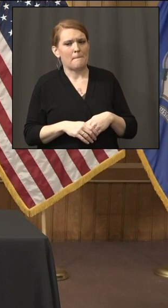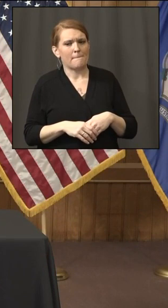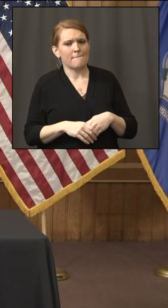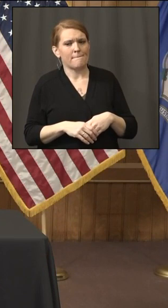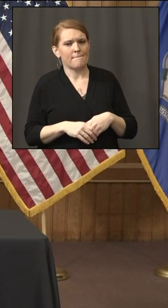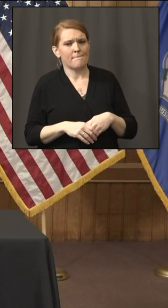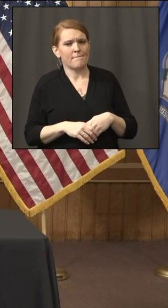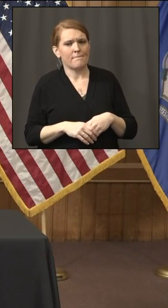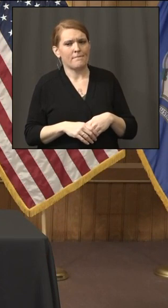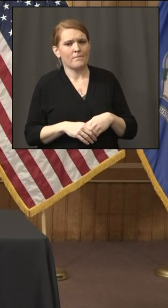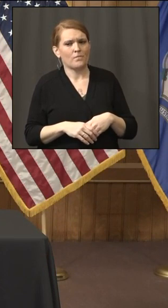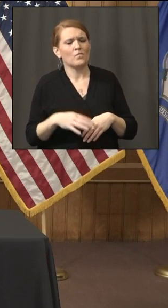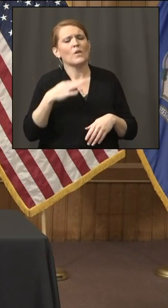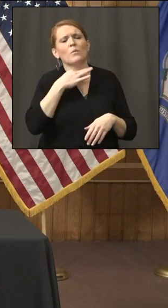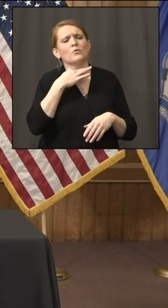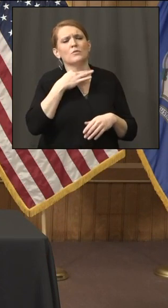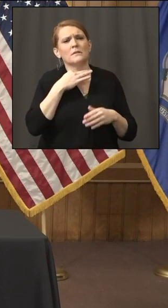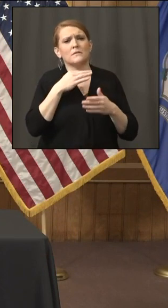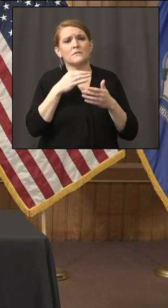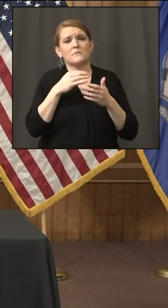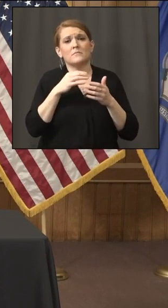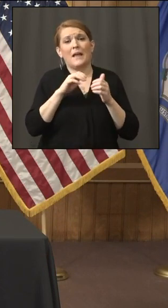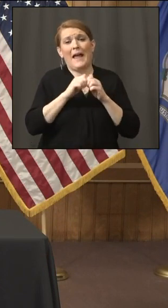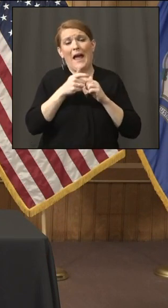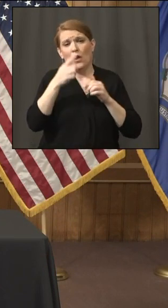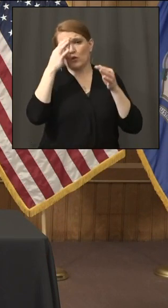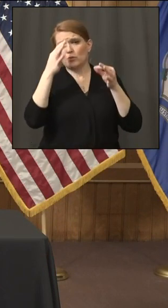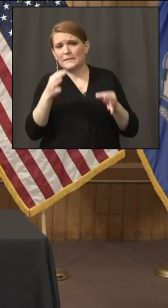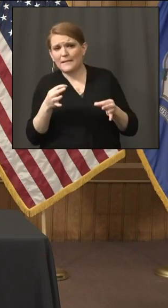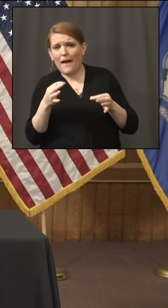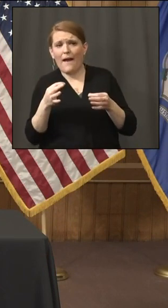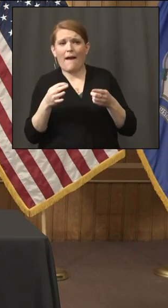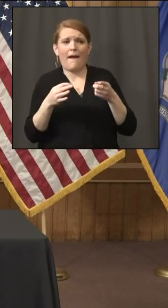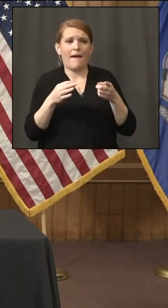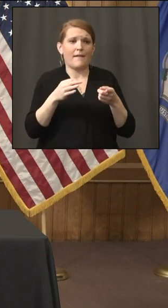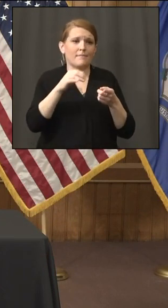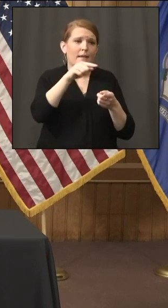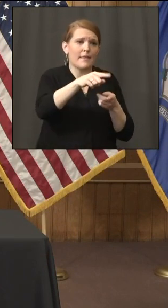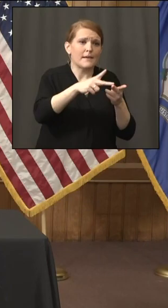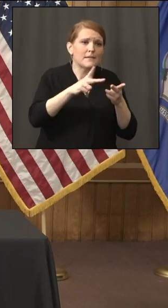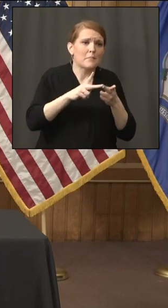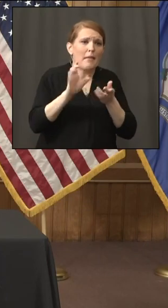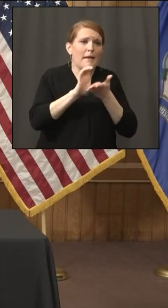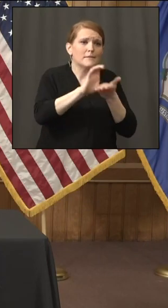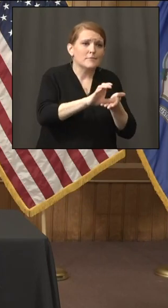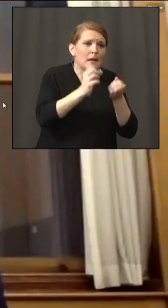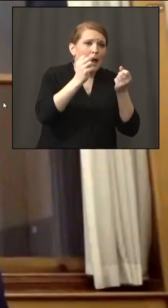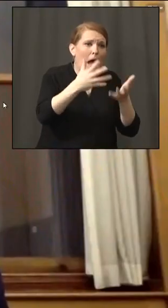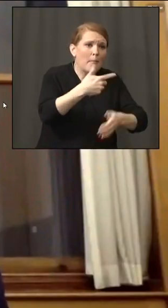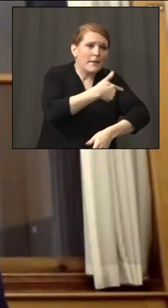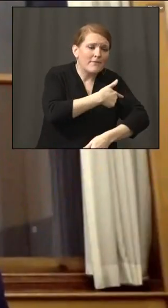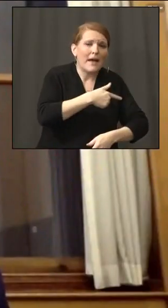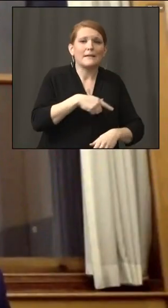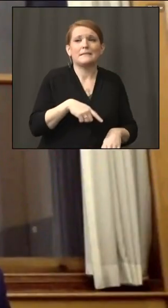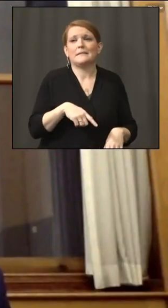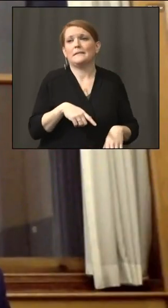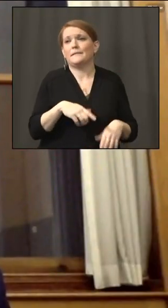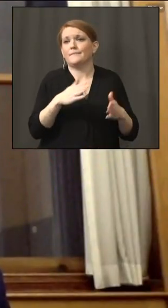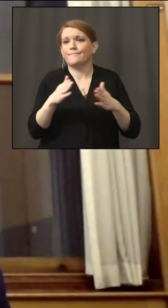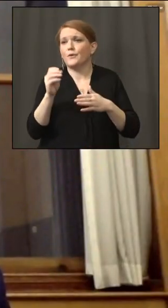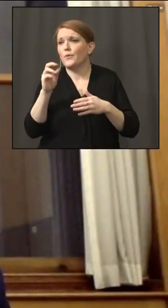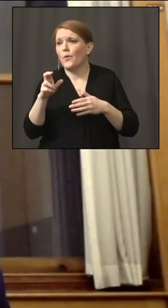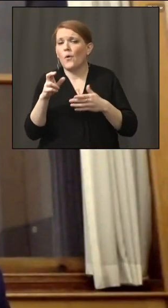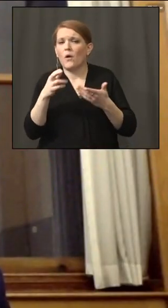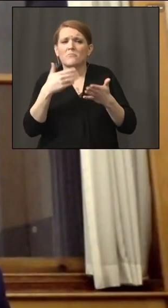for kind of determining the number of doses that different facilities get, whether it's, you know, a health center, a health district, long term care facility.